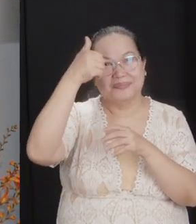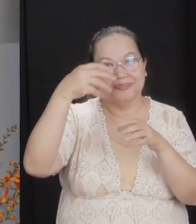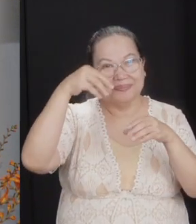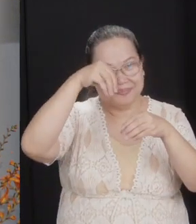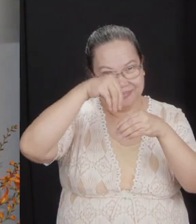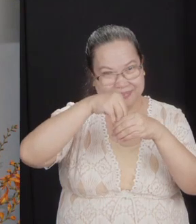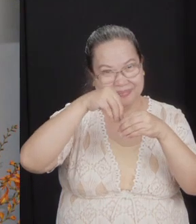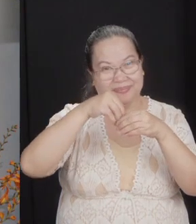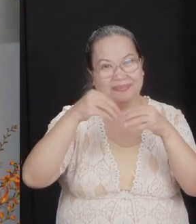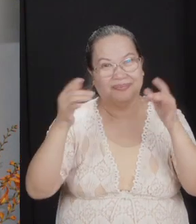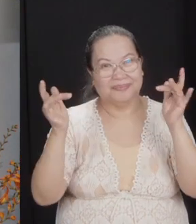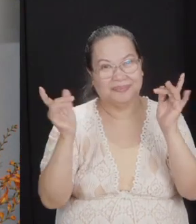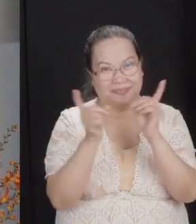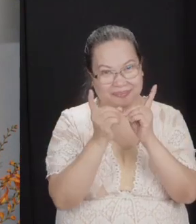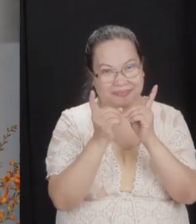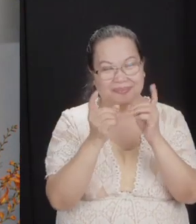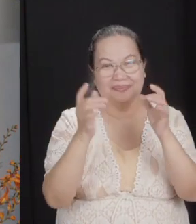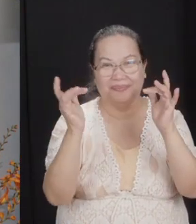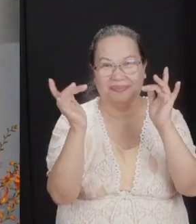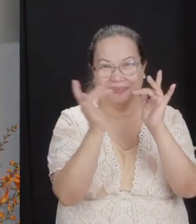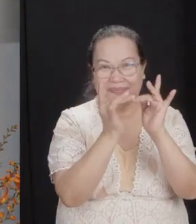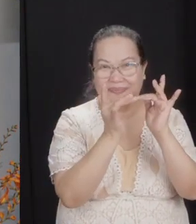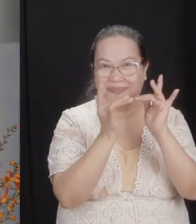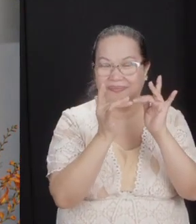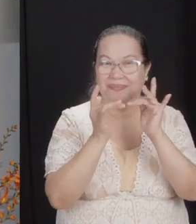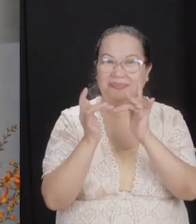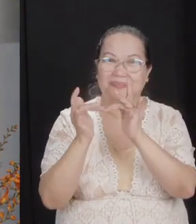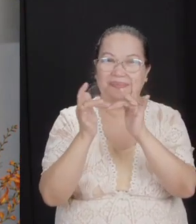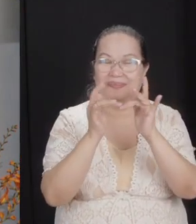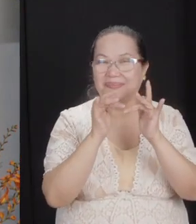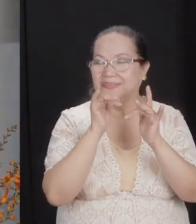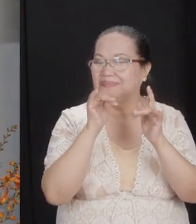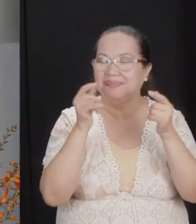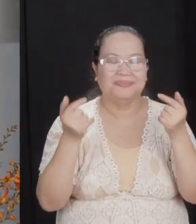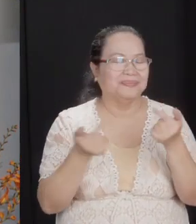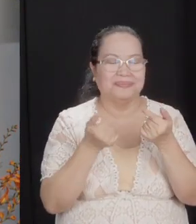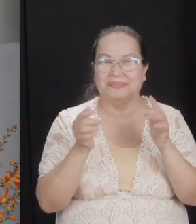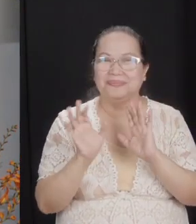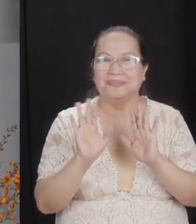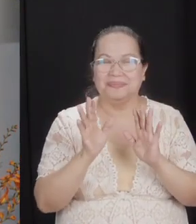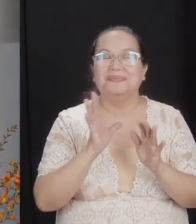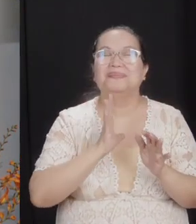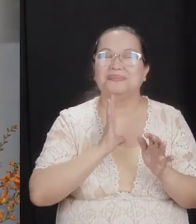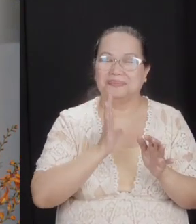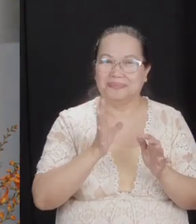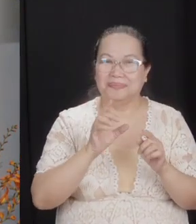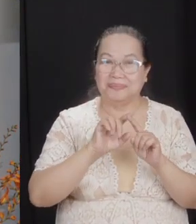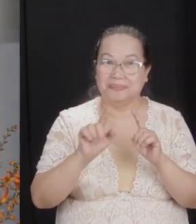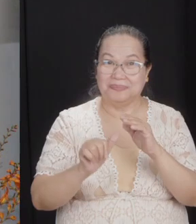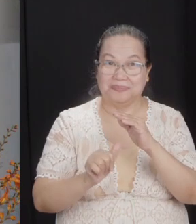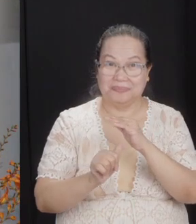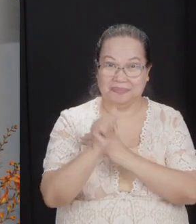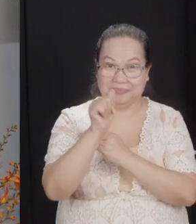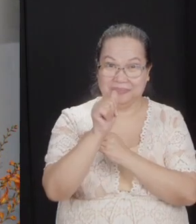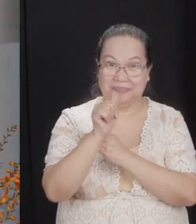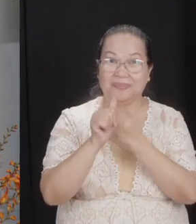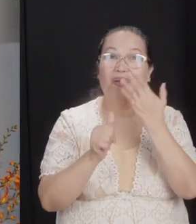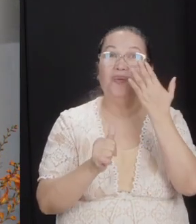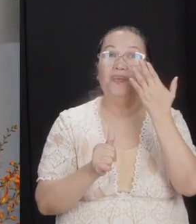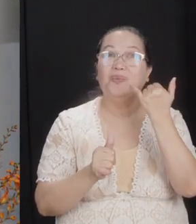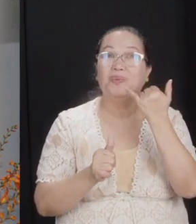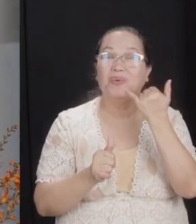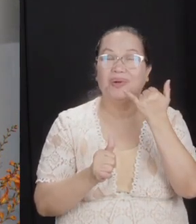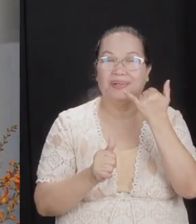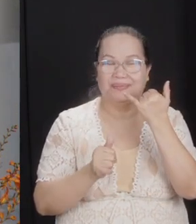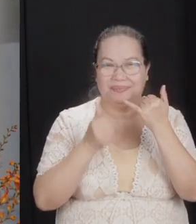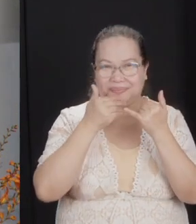on site than online. Online is not sinful, but it's risky. The first reason it's